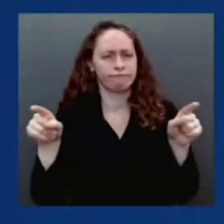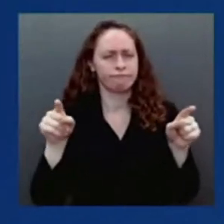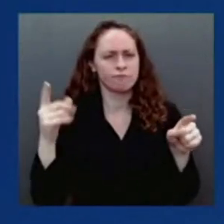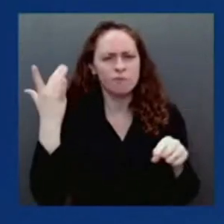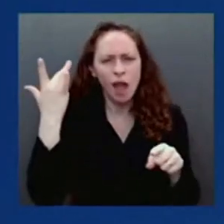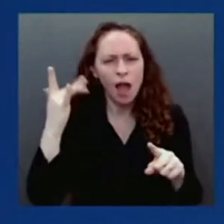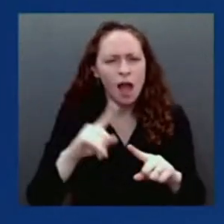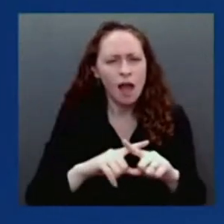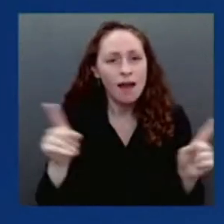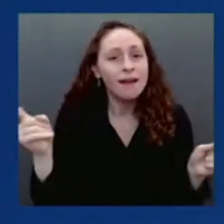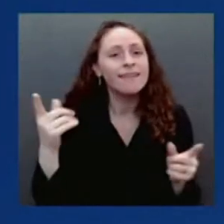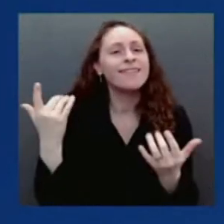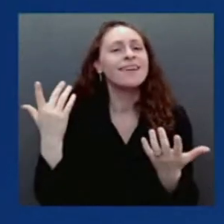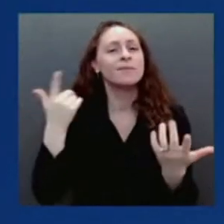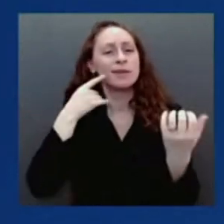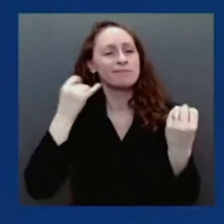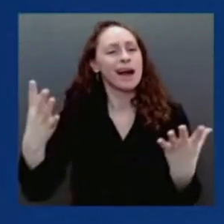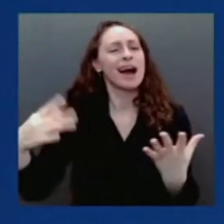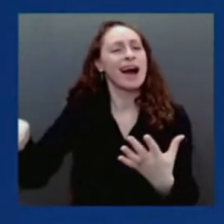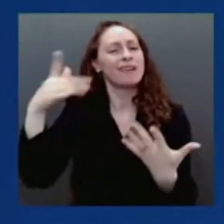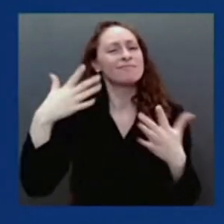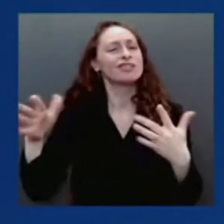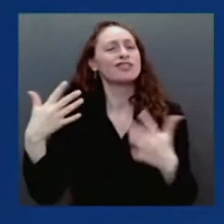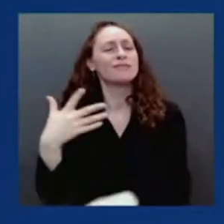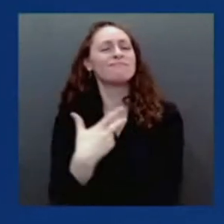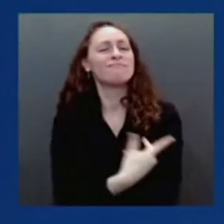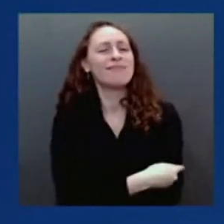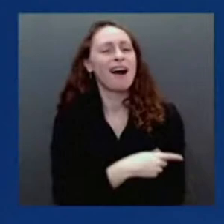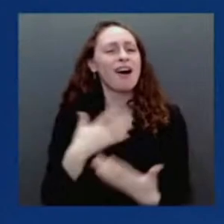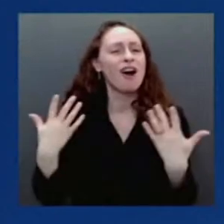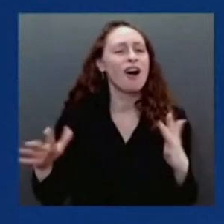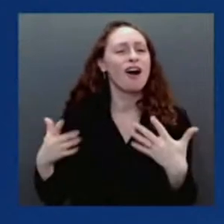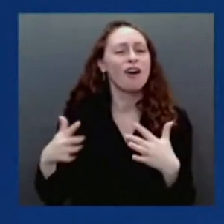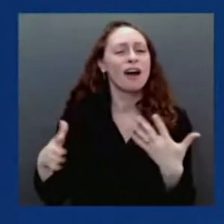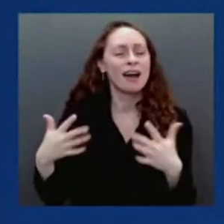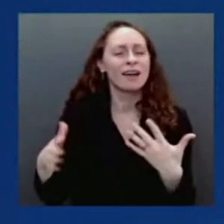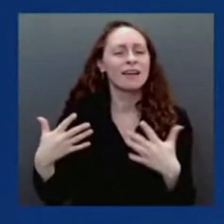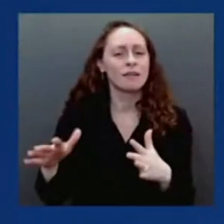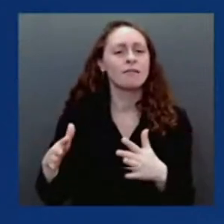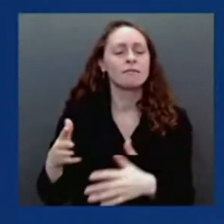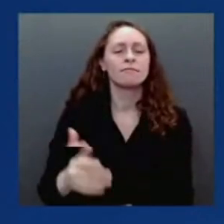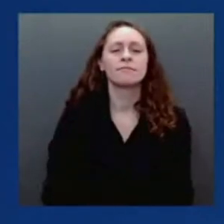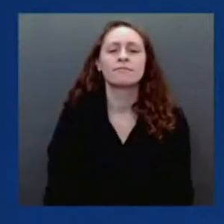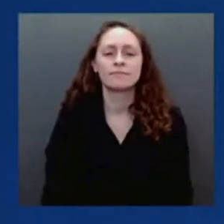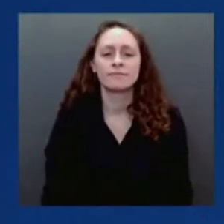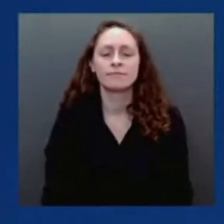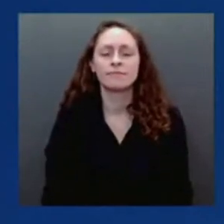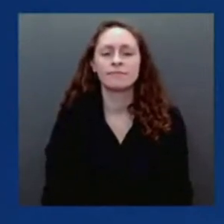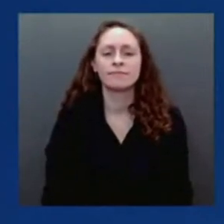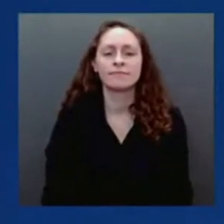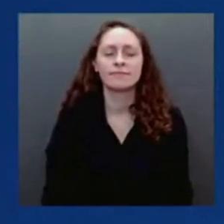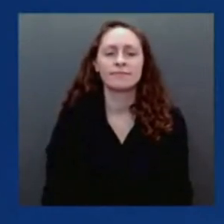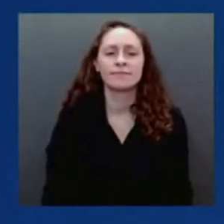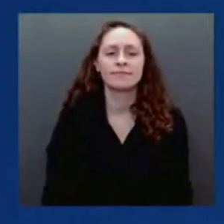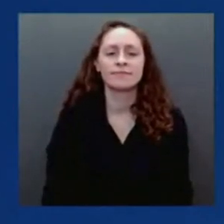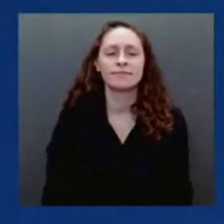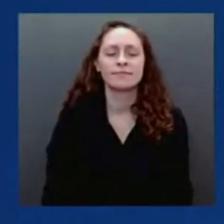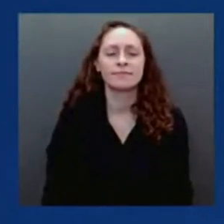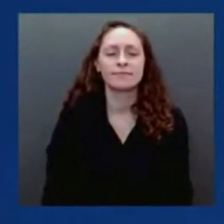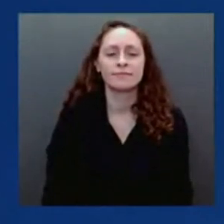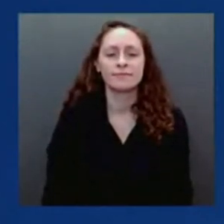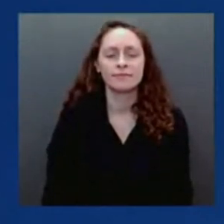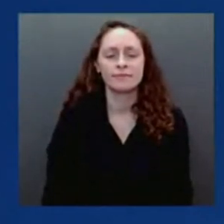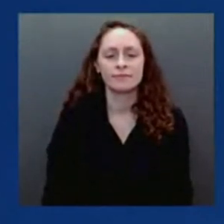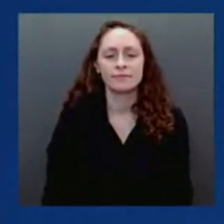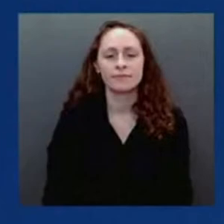it's likely that Omicron is less severe than prior variants. Although it's encouraging that Omicron appears to be causing